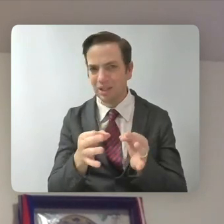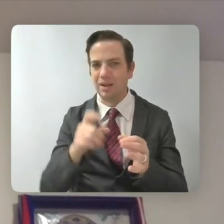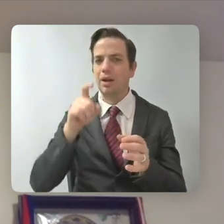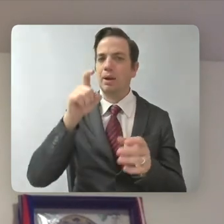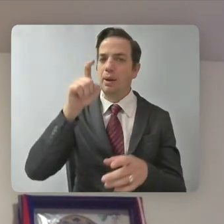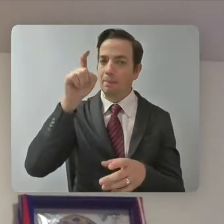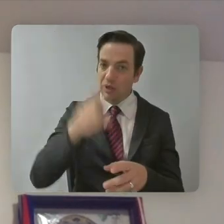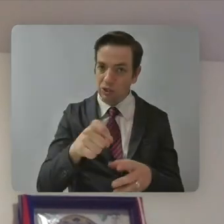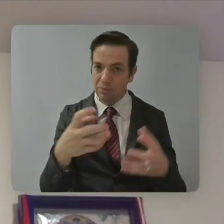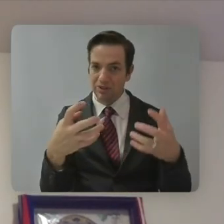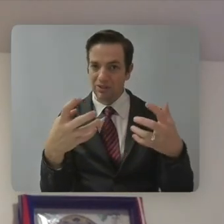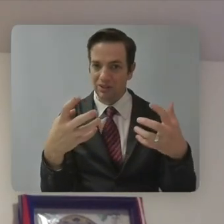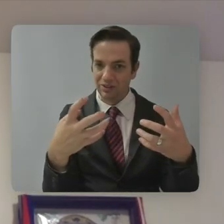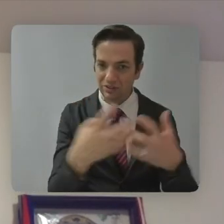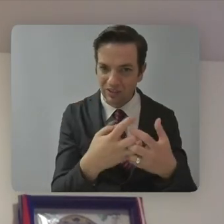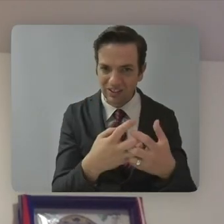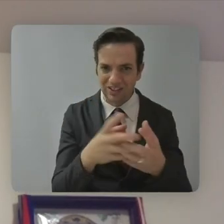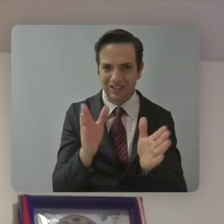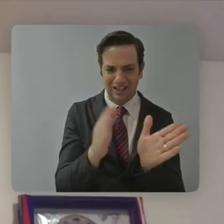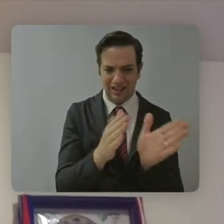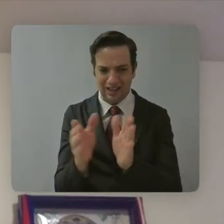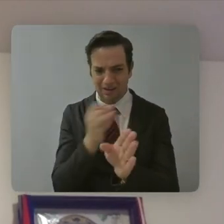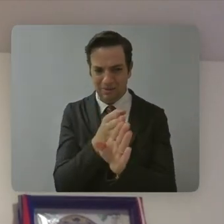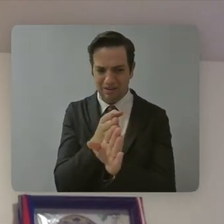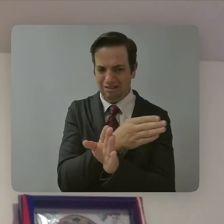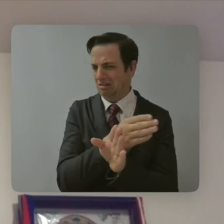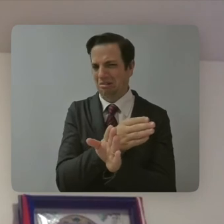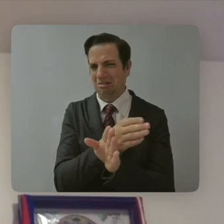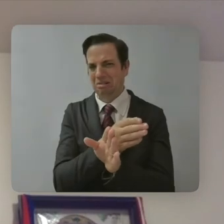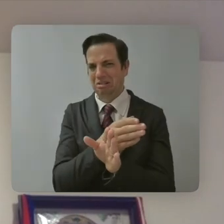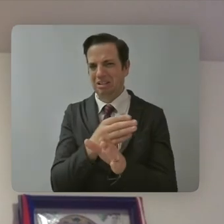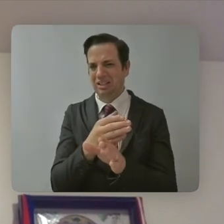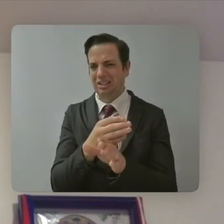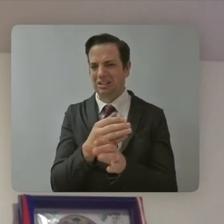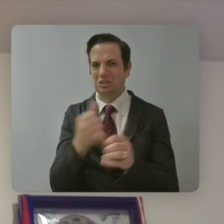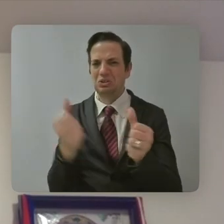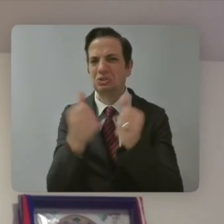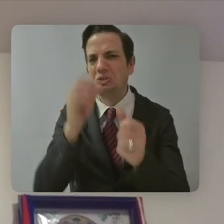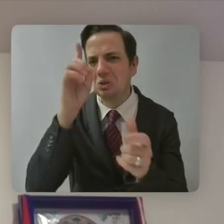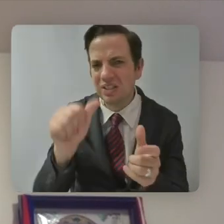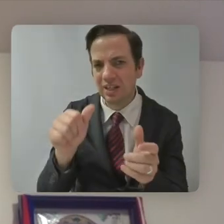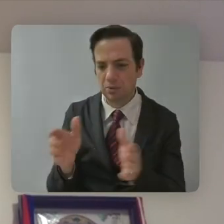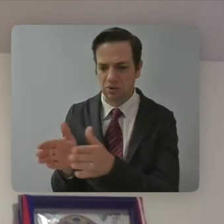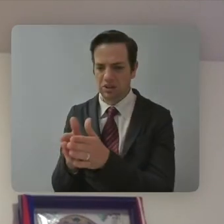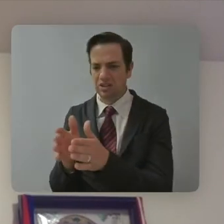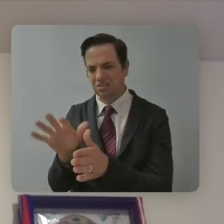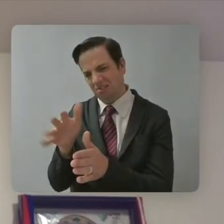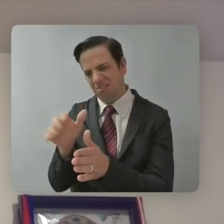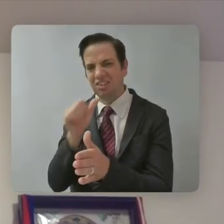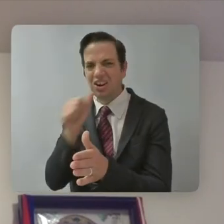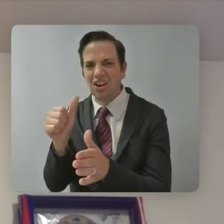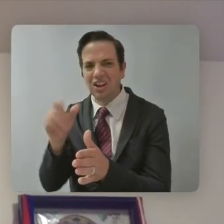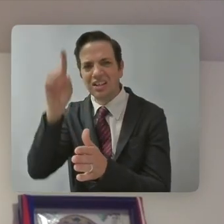disabled, or you're not disabled enough or this or that, they're not going to go your way. And I think that that is